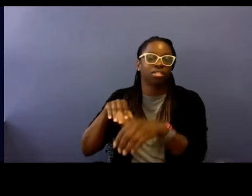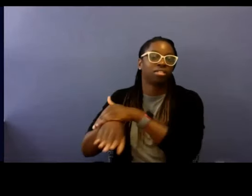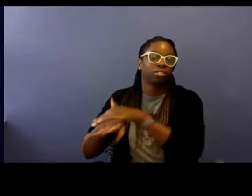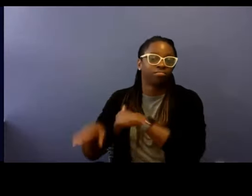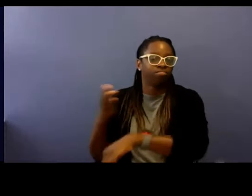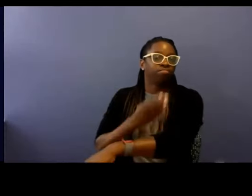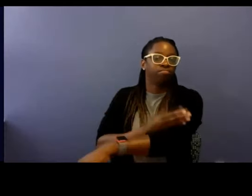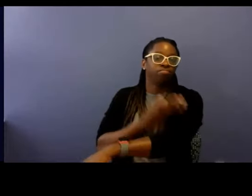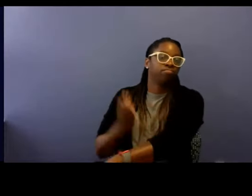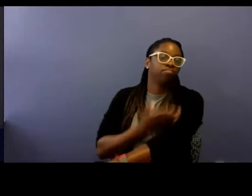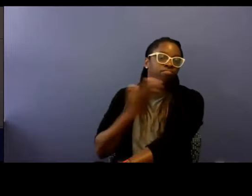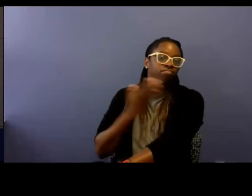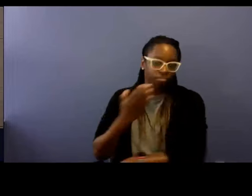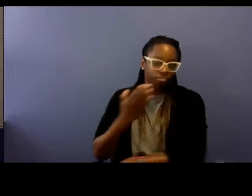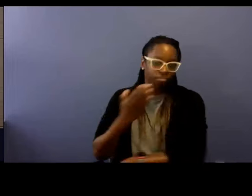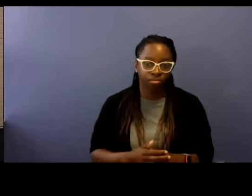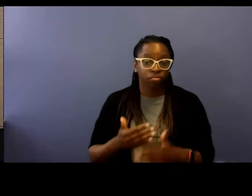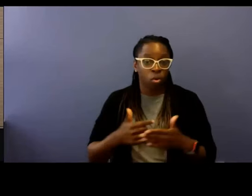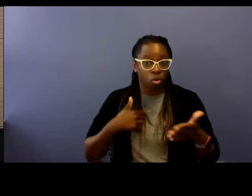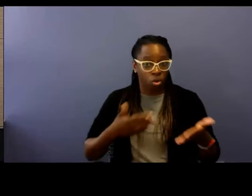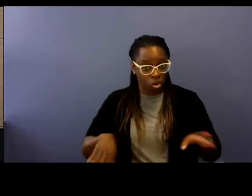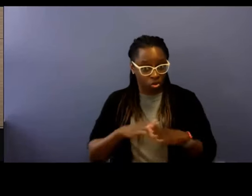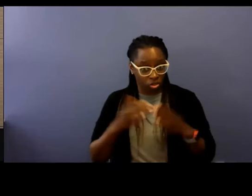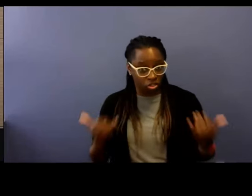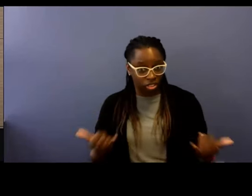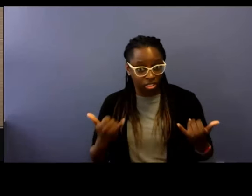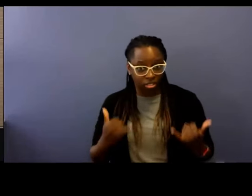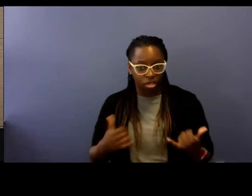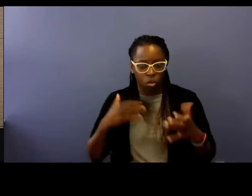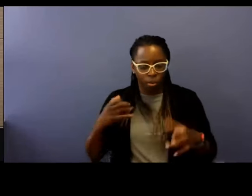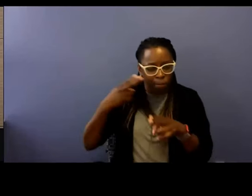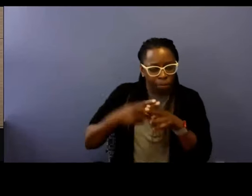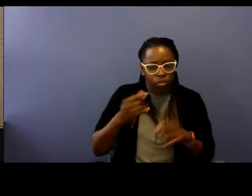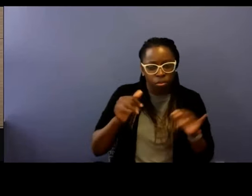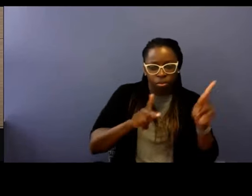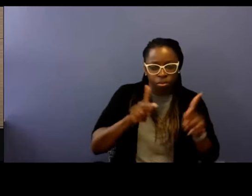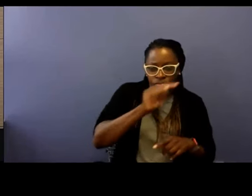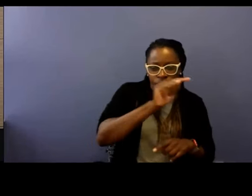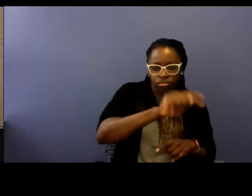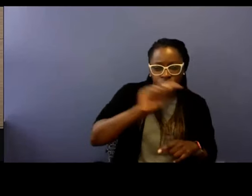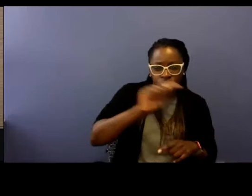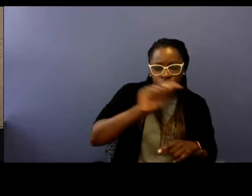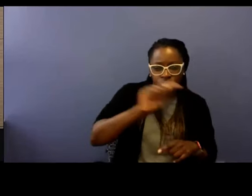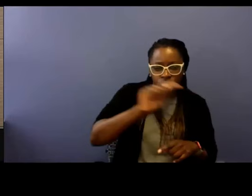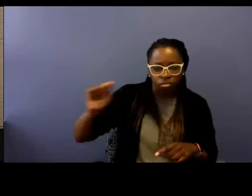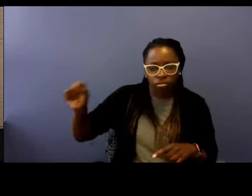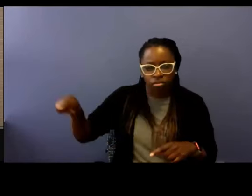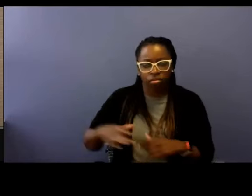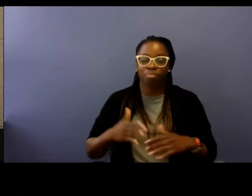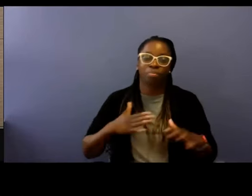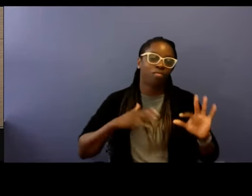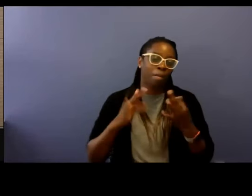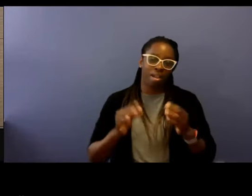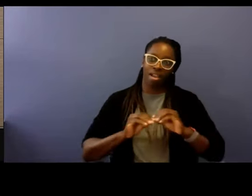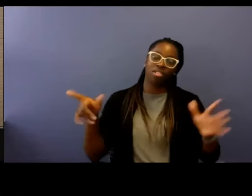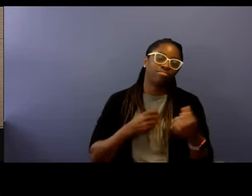back to the town to fund accessibility improvements. Before I close today, I wanted to mention a few. At